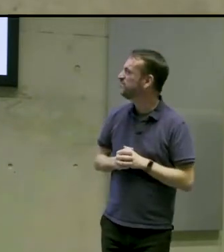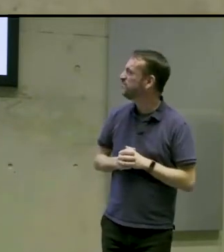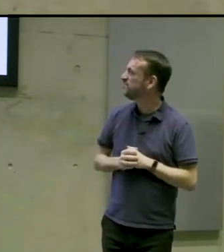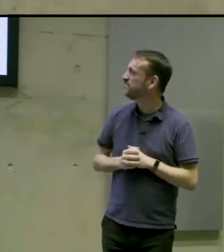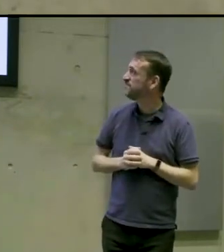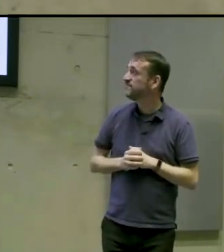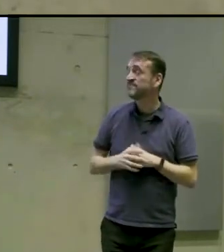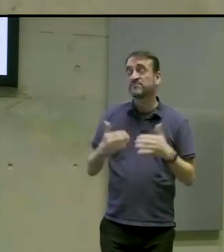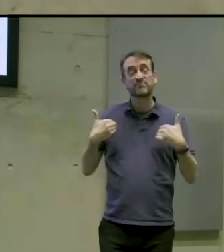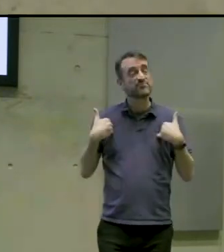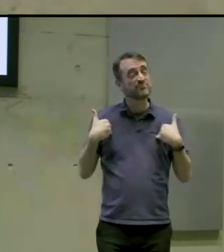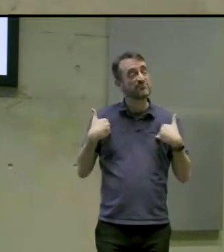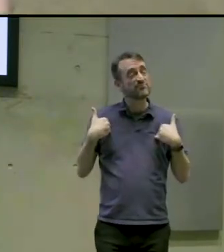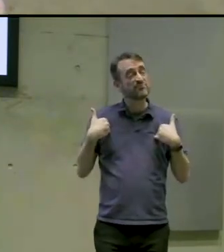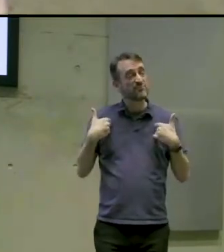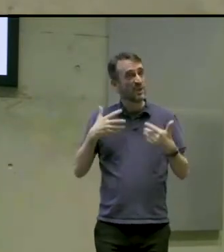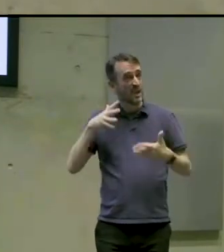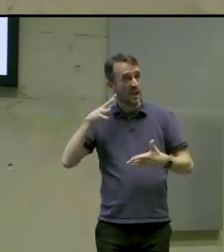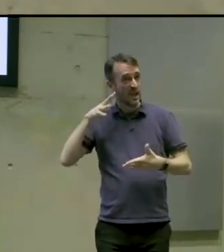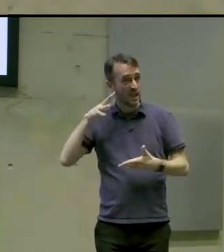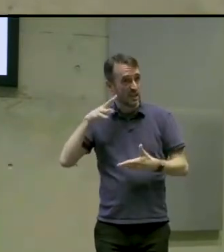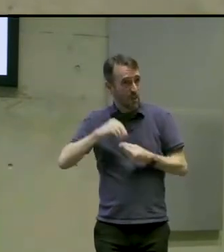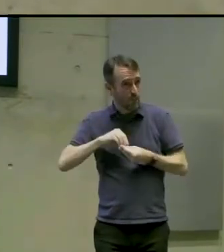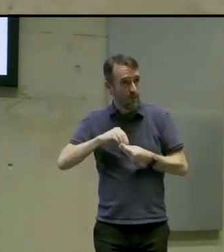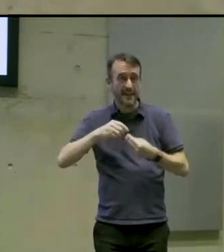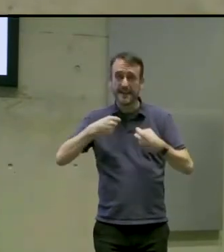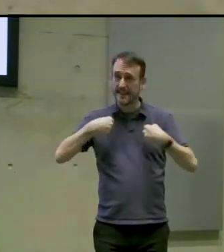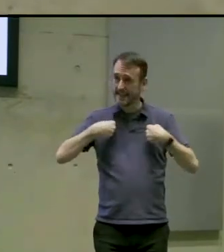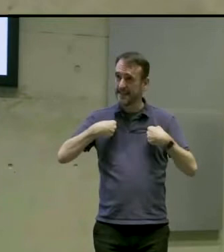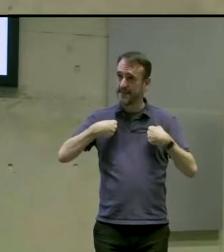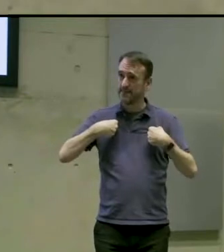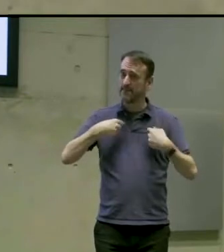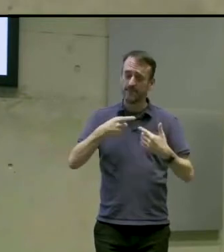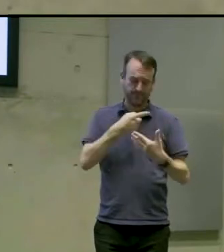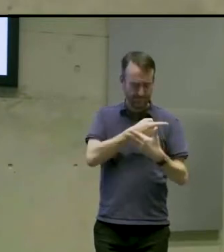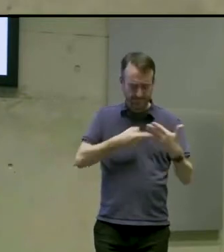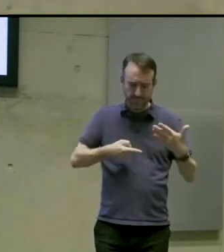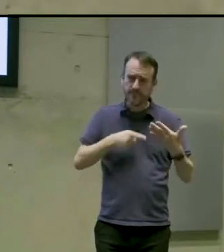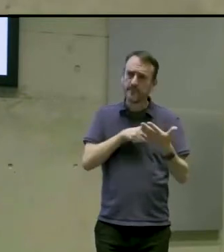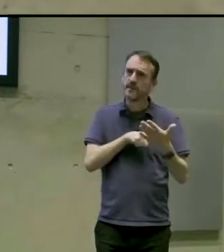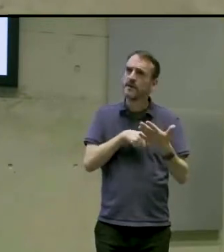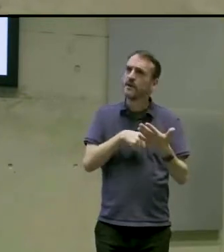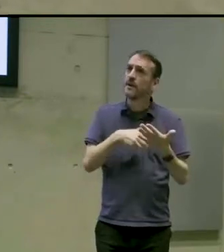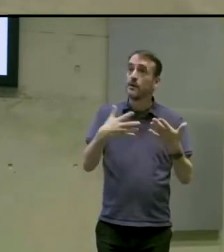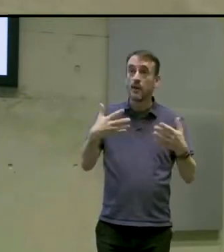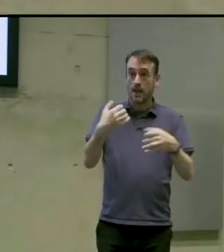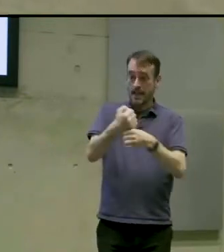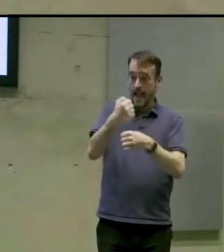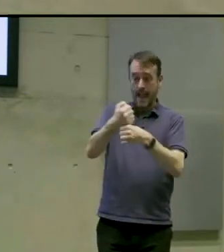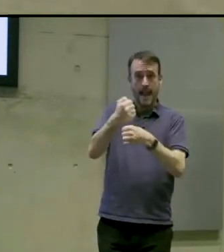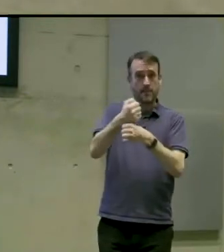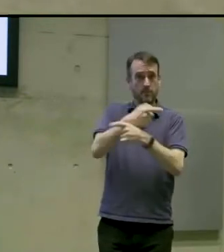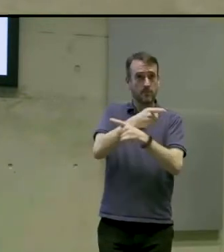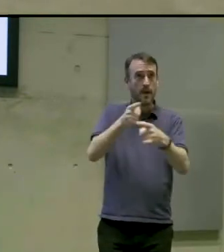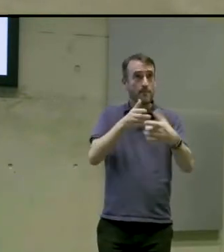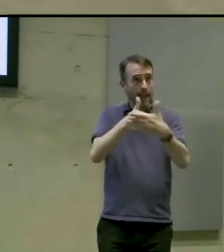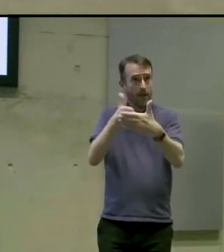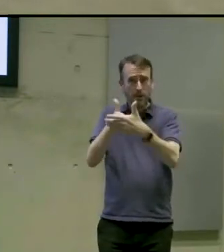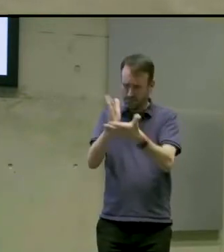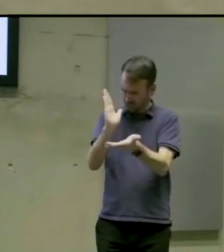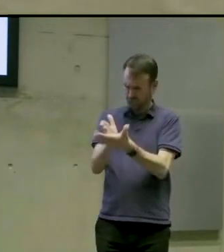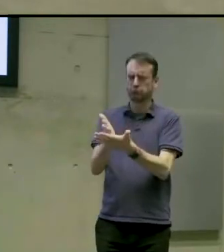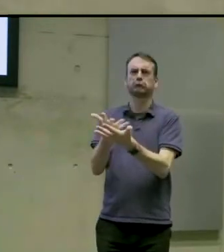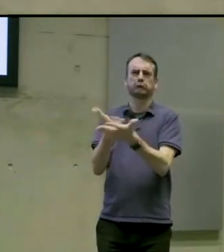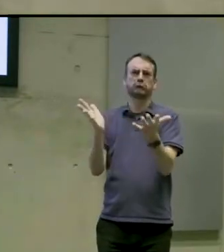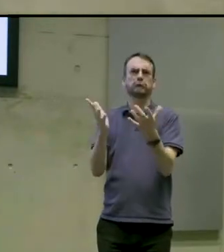So to somewhat conclude sort of all of what I've said there, games do have barriers and our goal